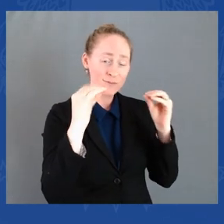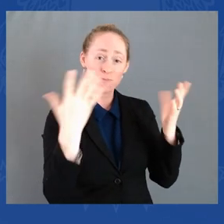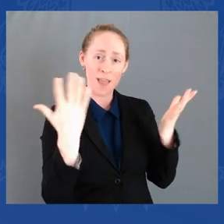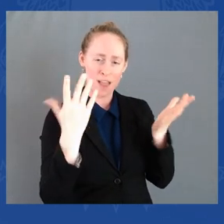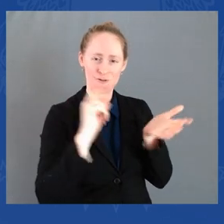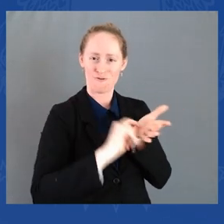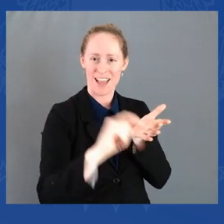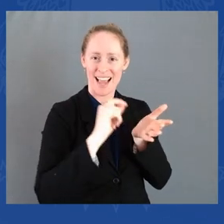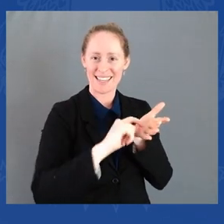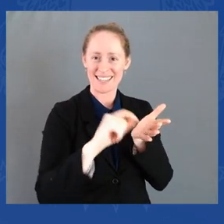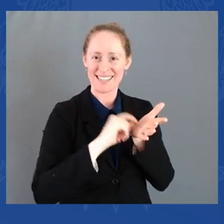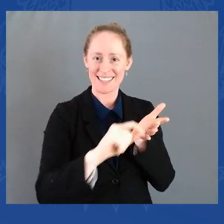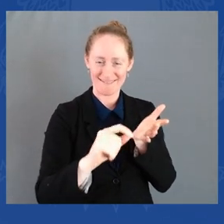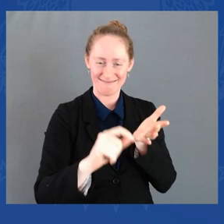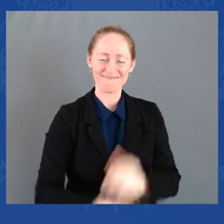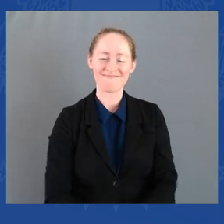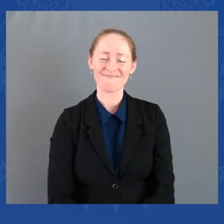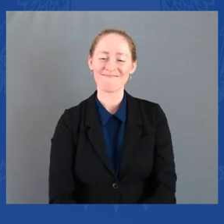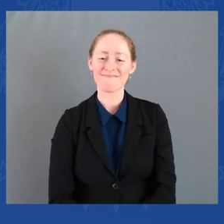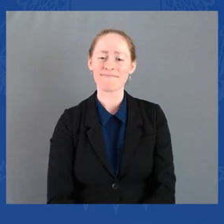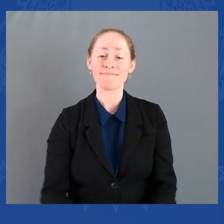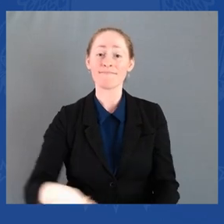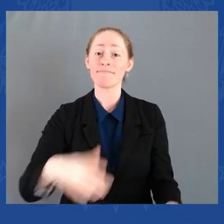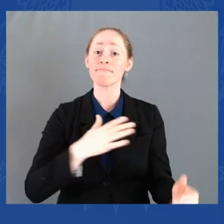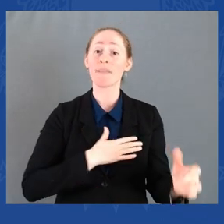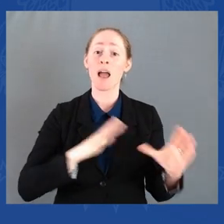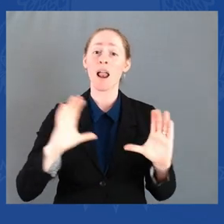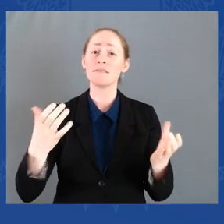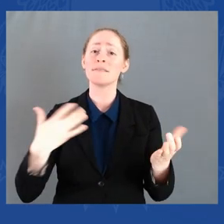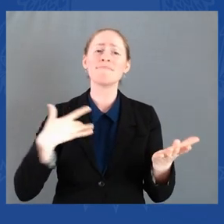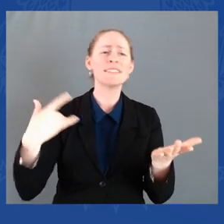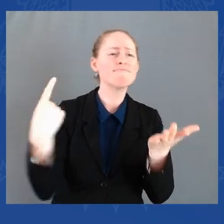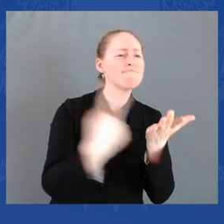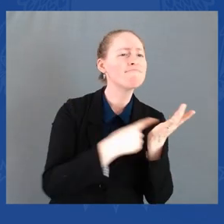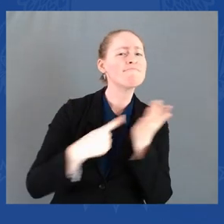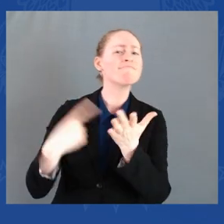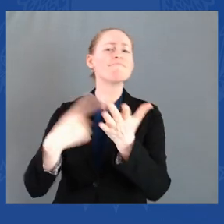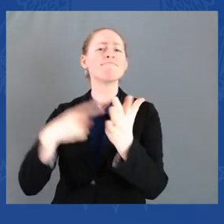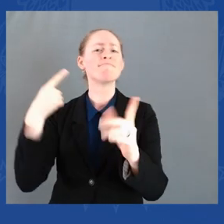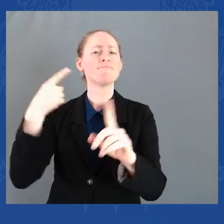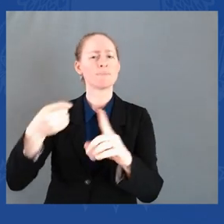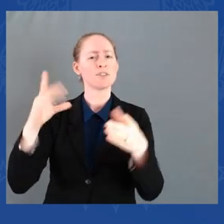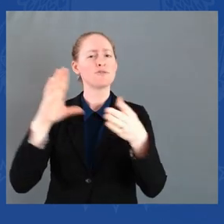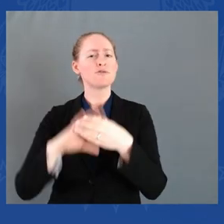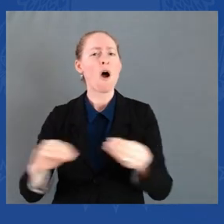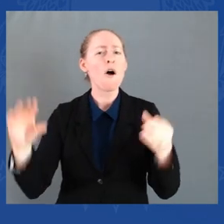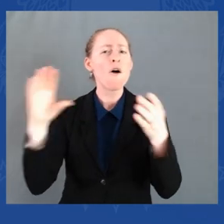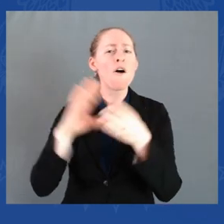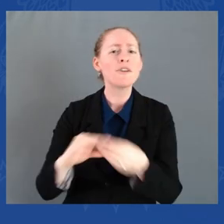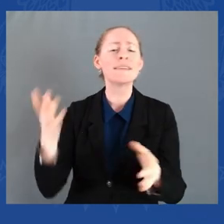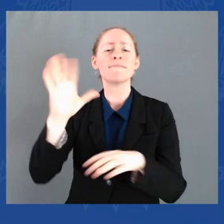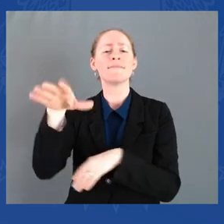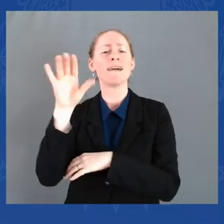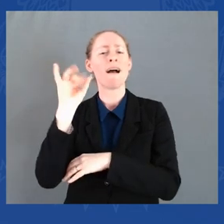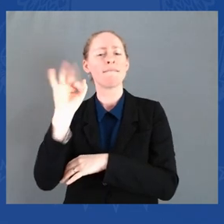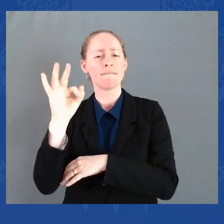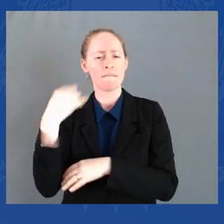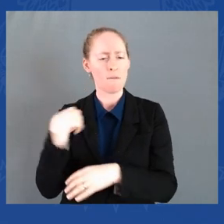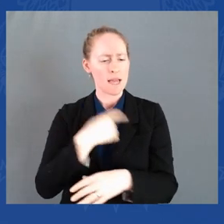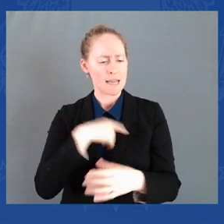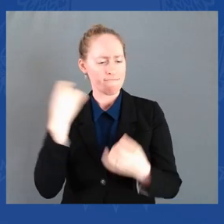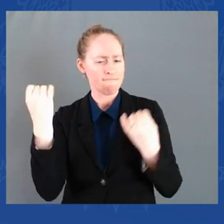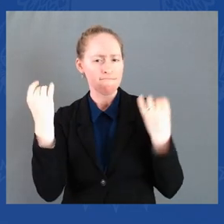shape our identity. They can isolate us and make us afraid. They can make us angry or